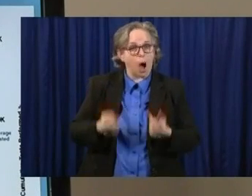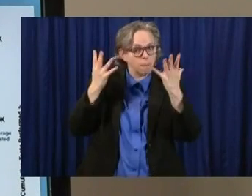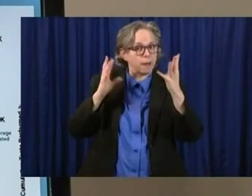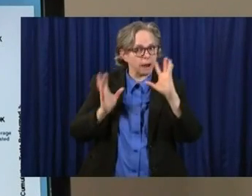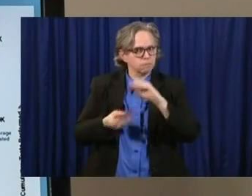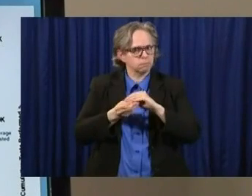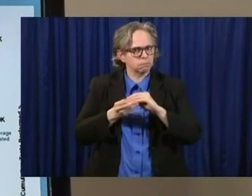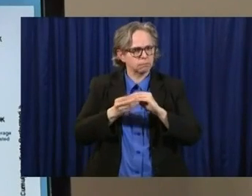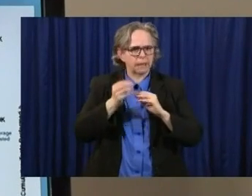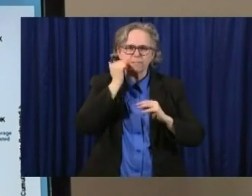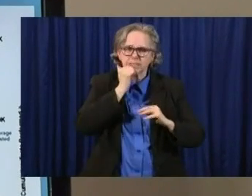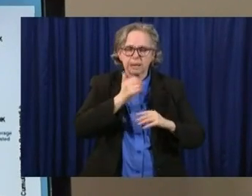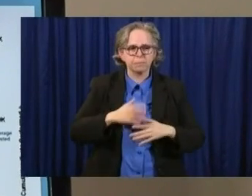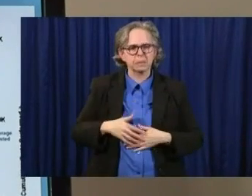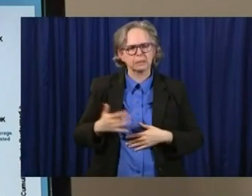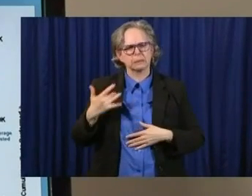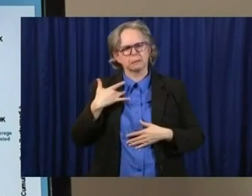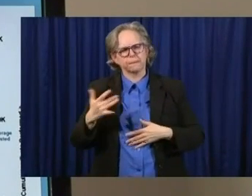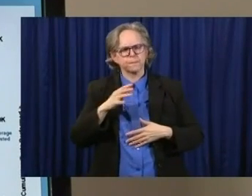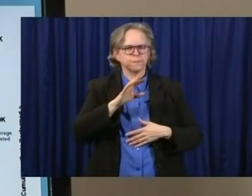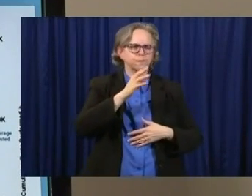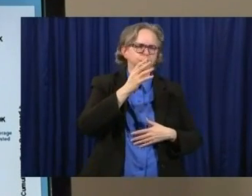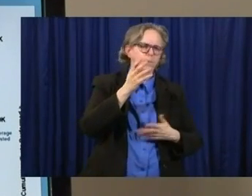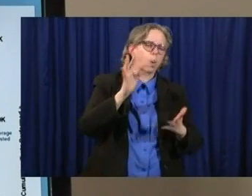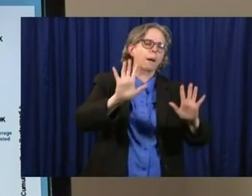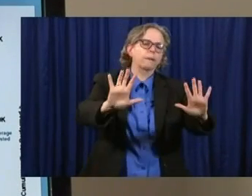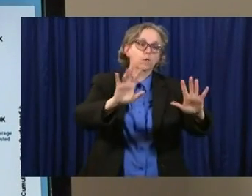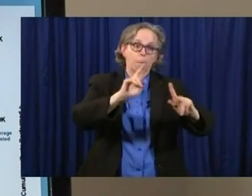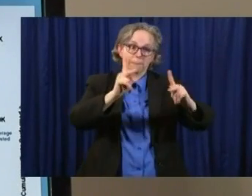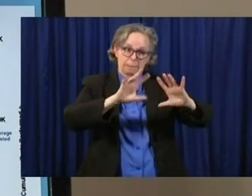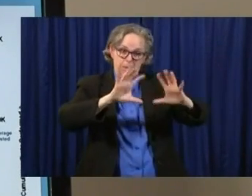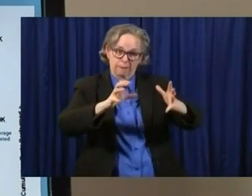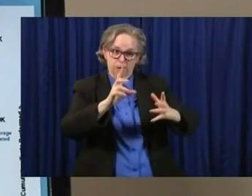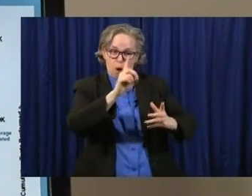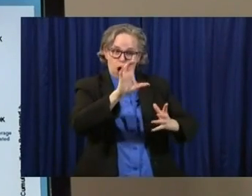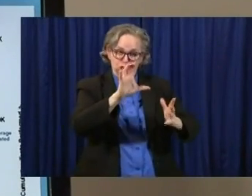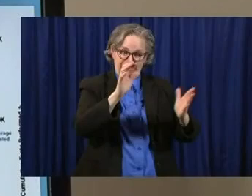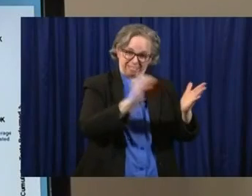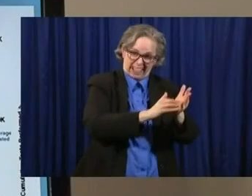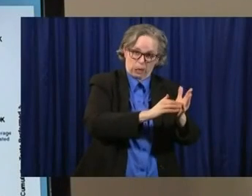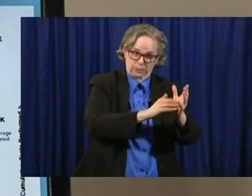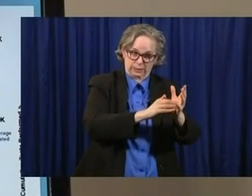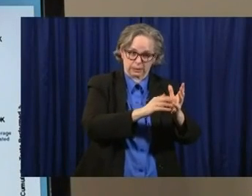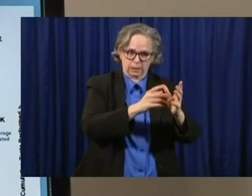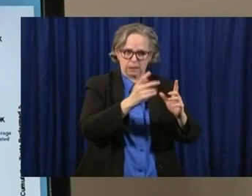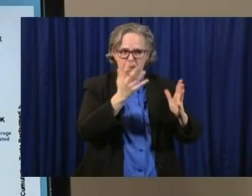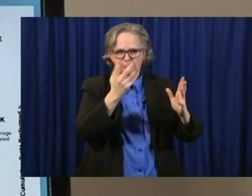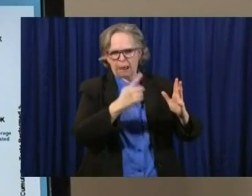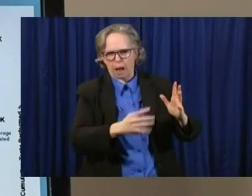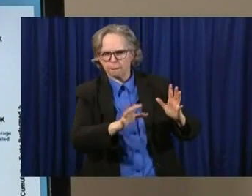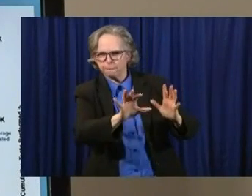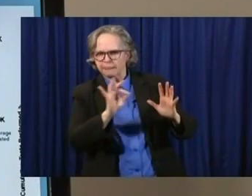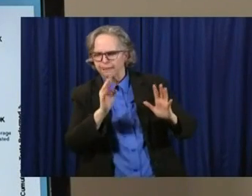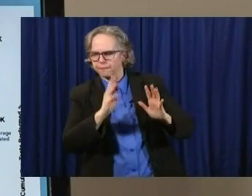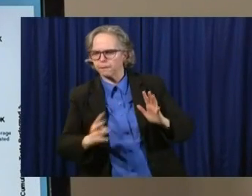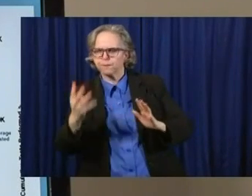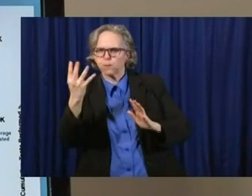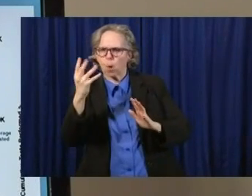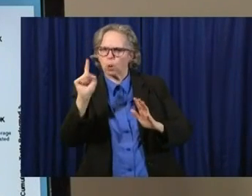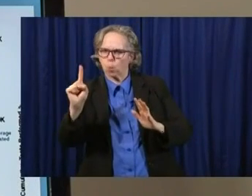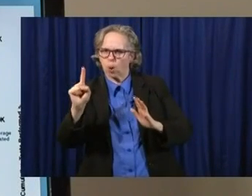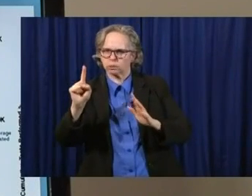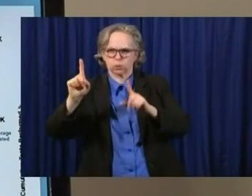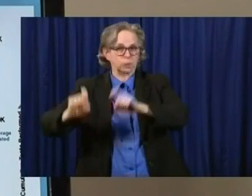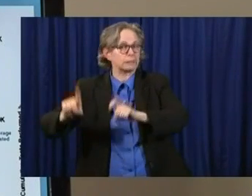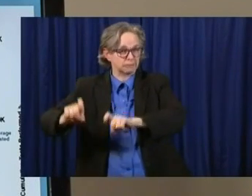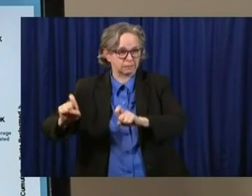41 tests per 100,000 population. Our ultimate goal in an ideal world would be to be a little over